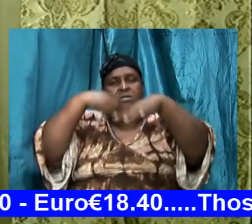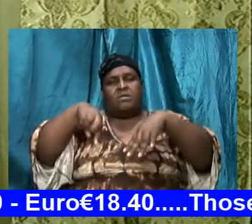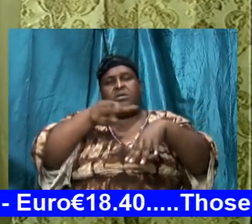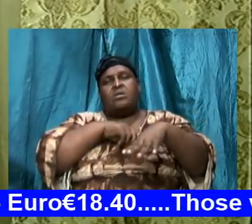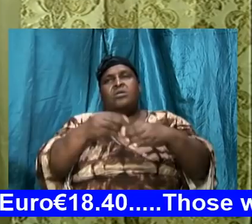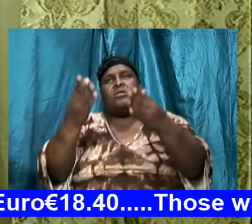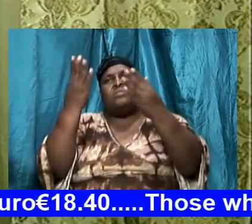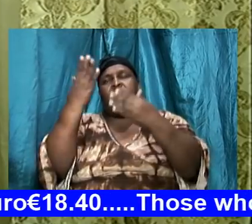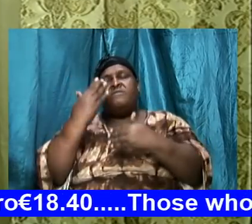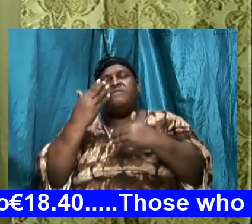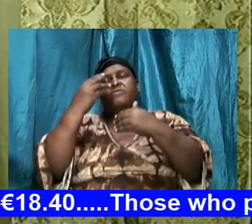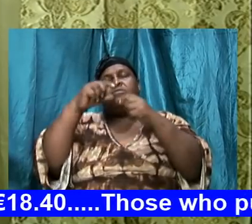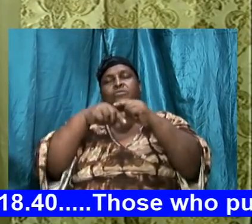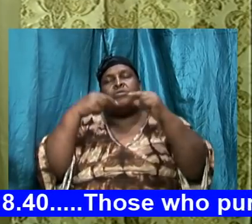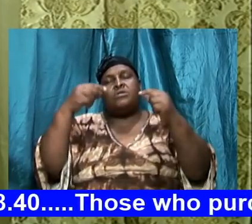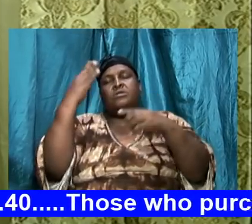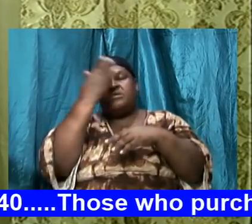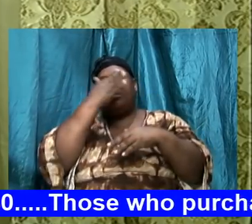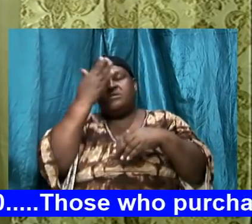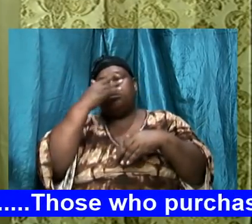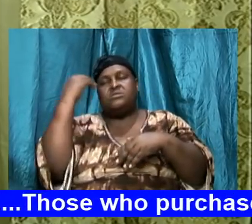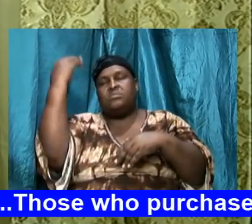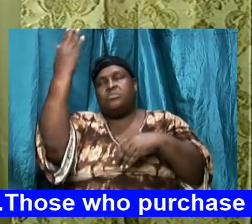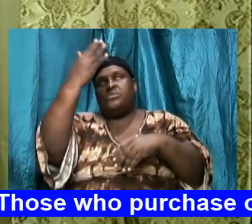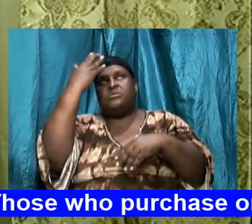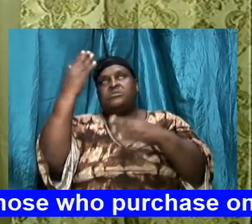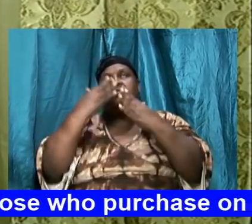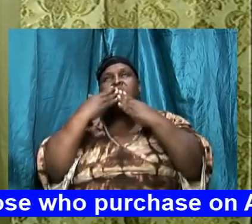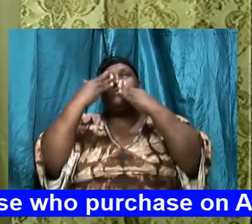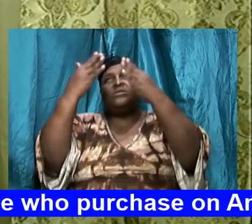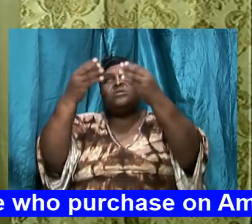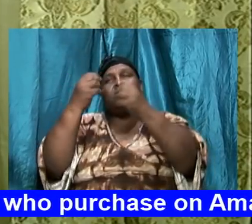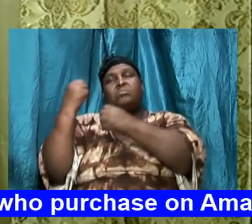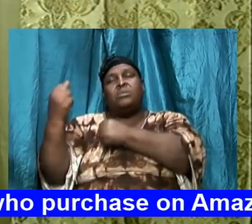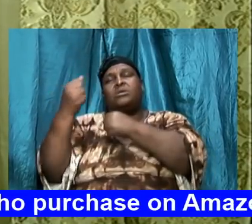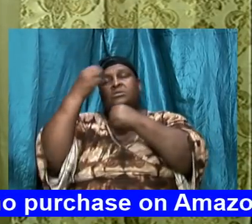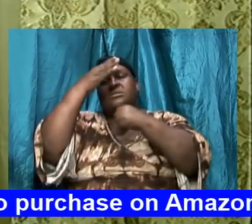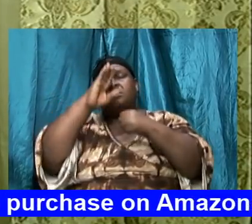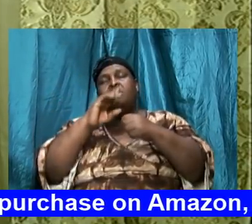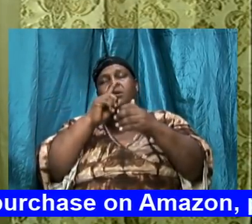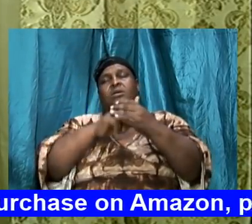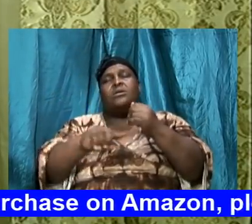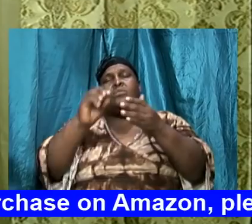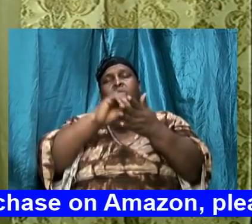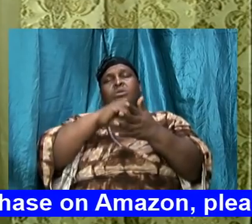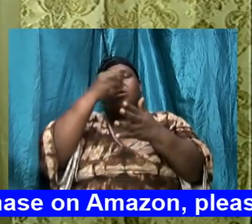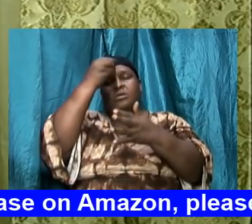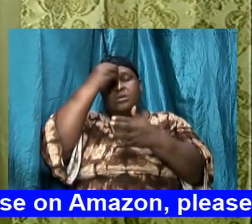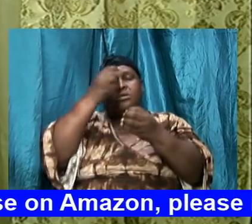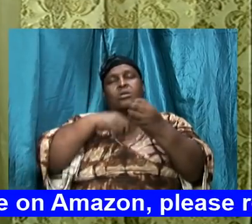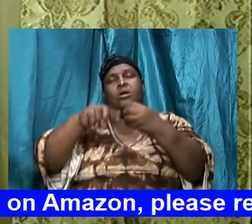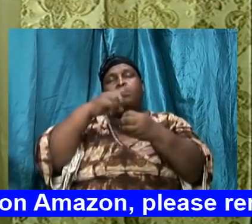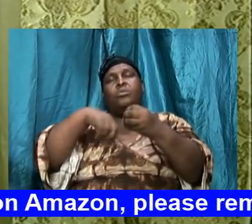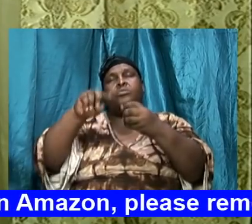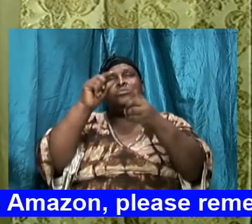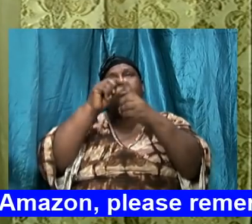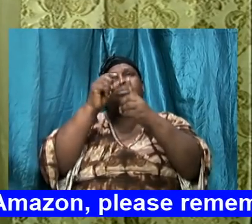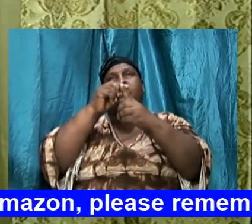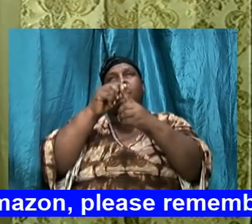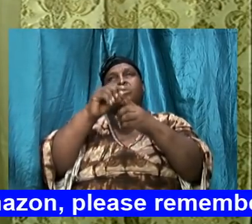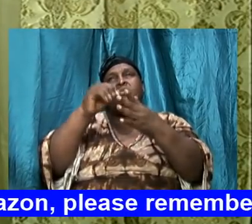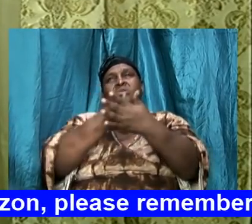come before your great and your awesome presence we thank you again mighty God for what we are learning about the word new